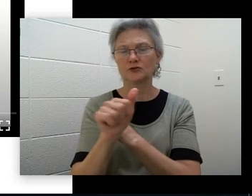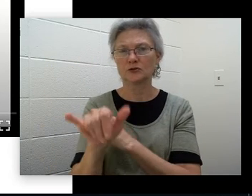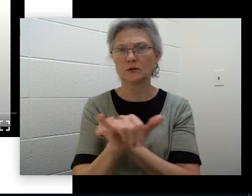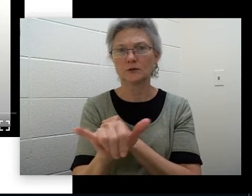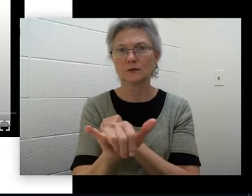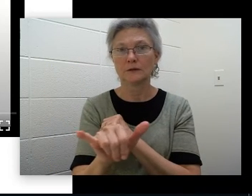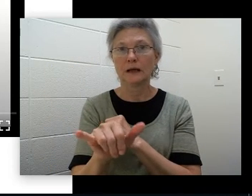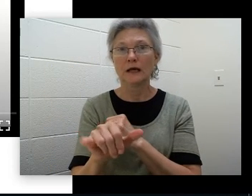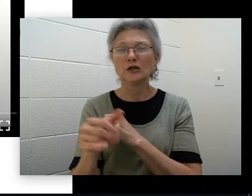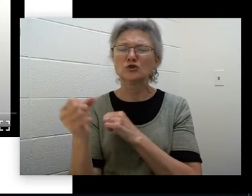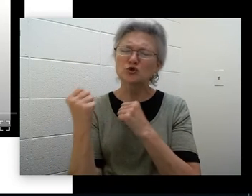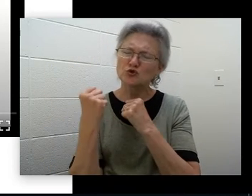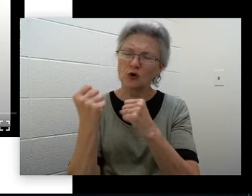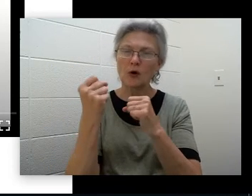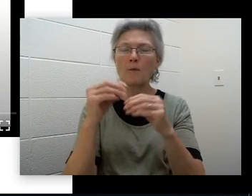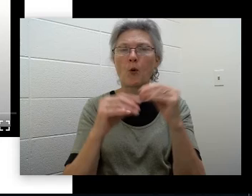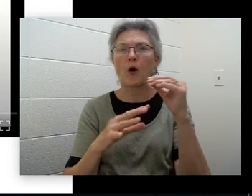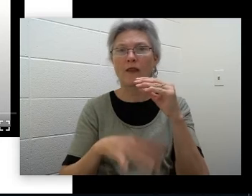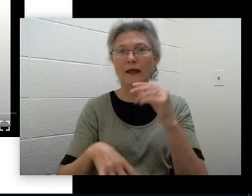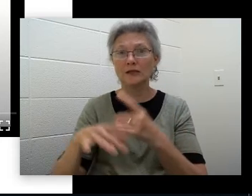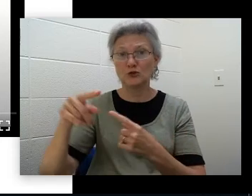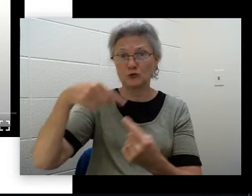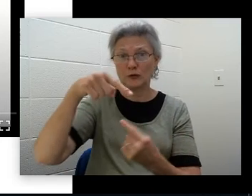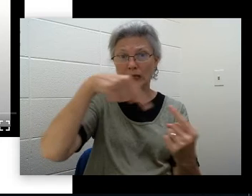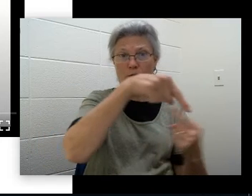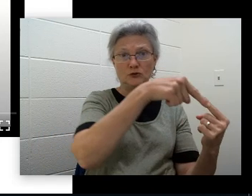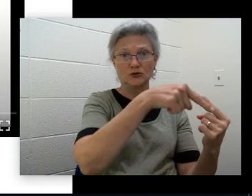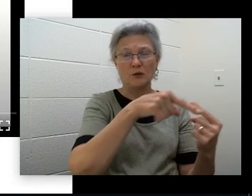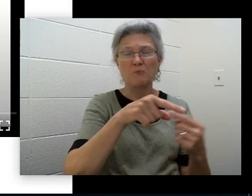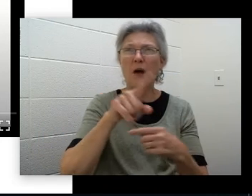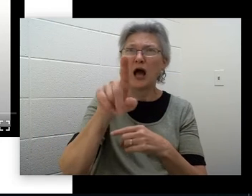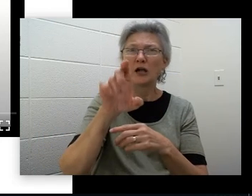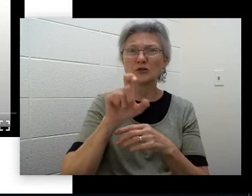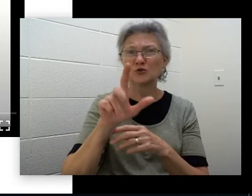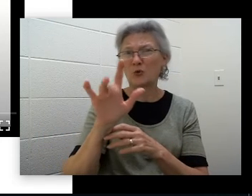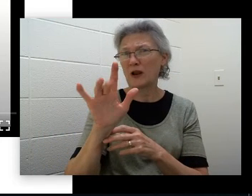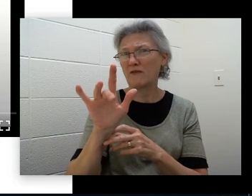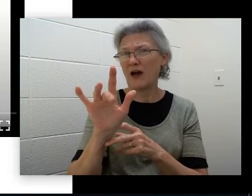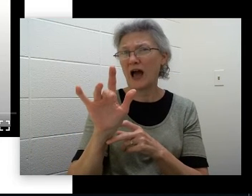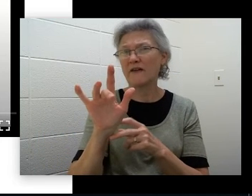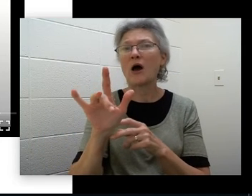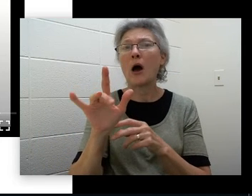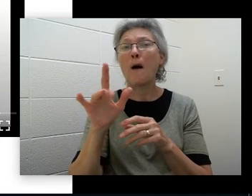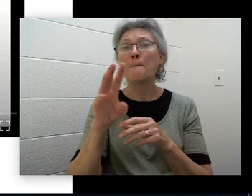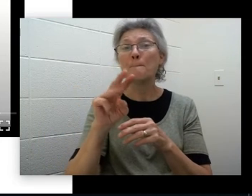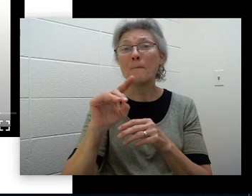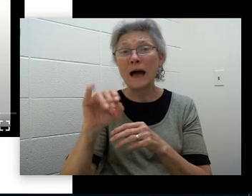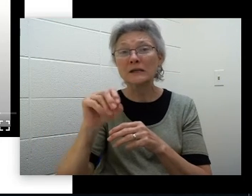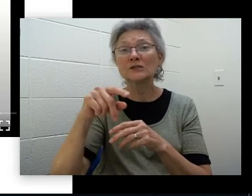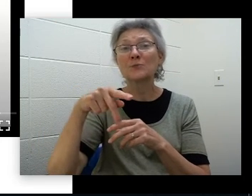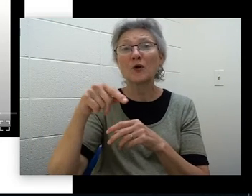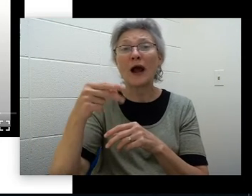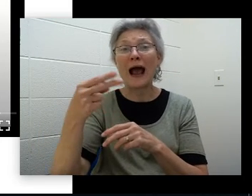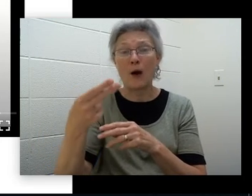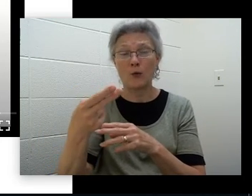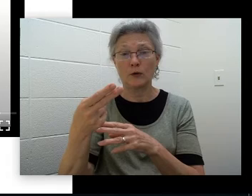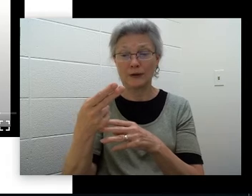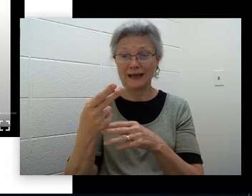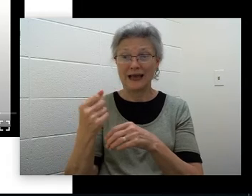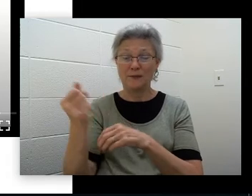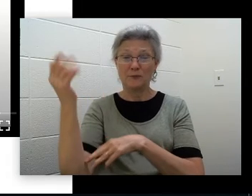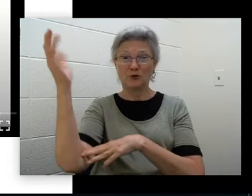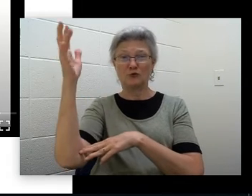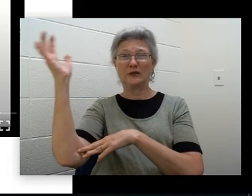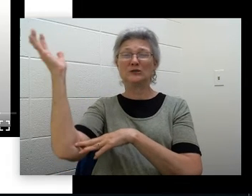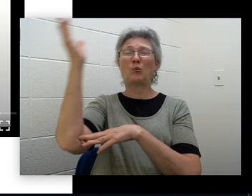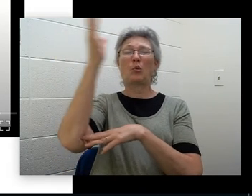Winds can be stronger than some of tornadoes, up to 125 miles per hour. And strong winds can knock down trees